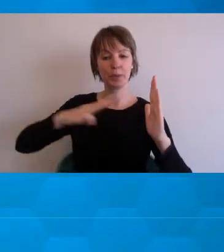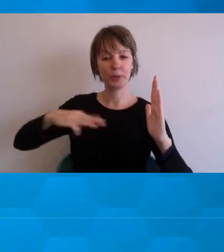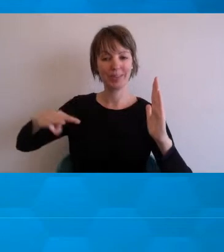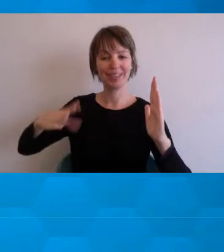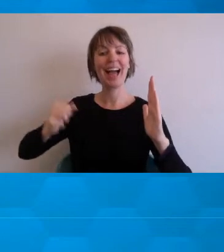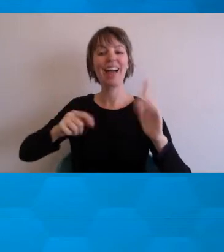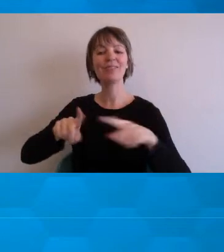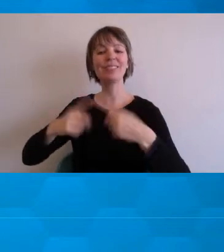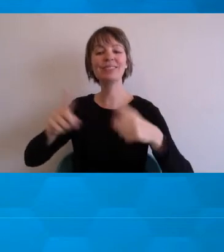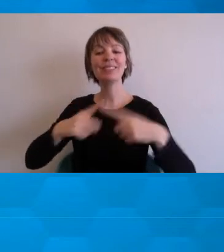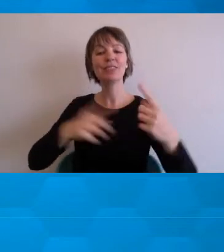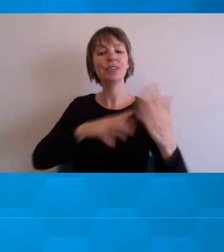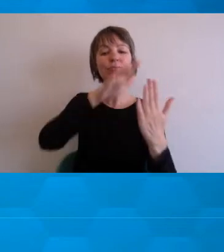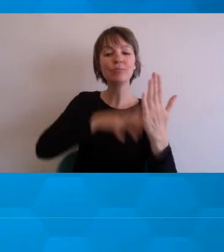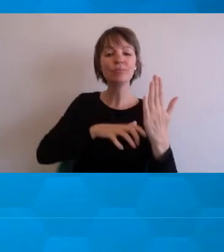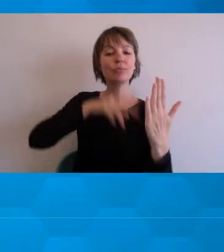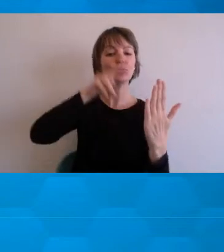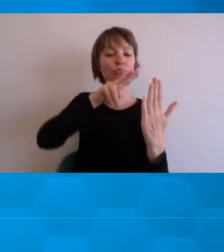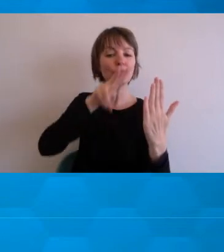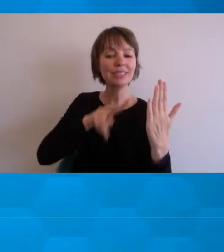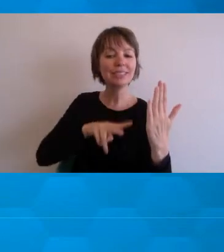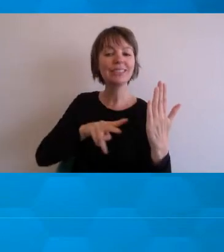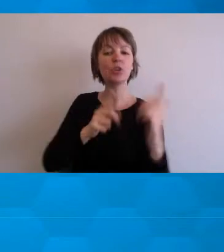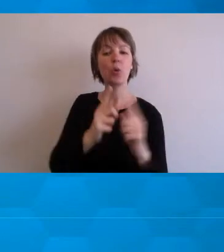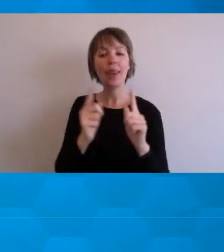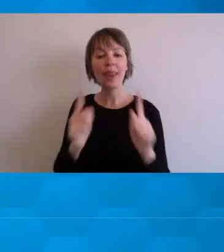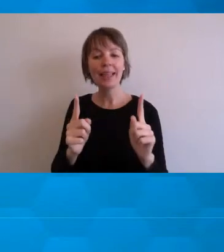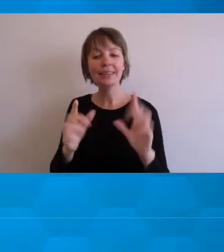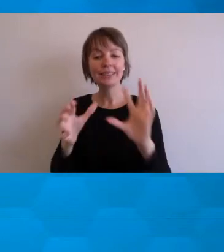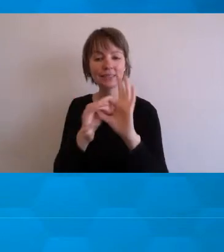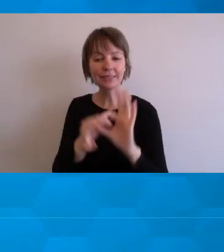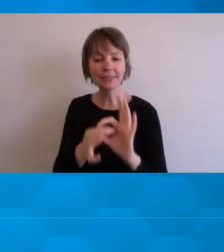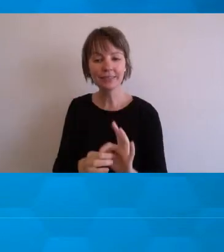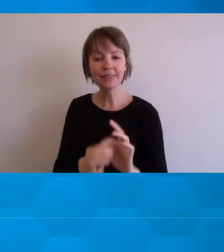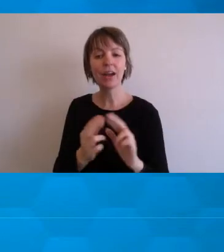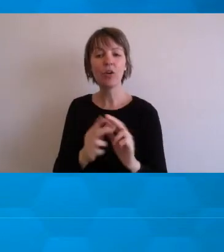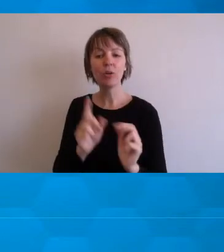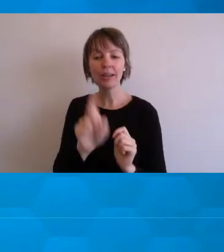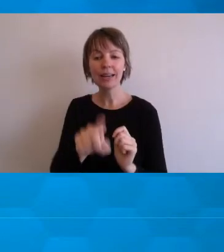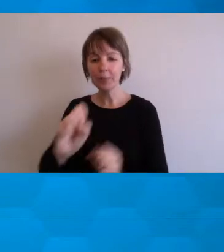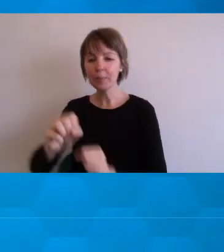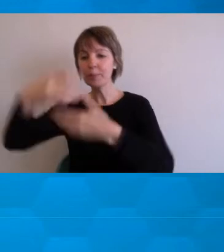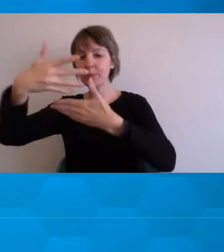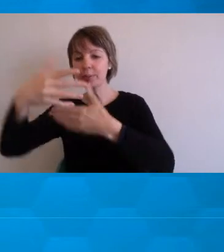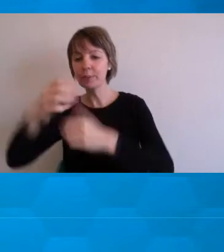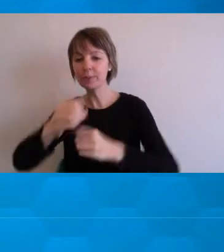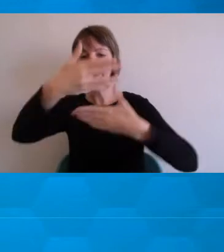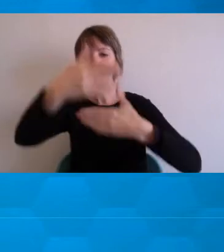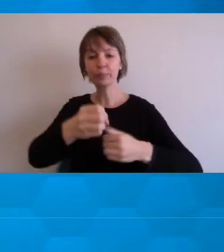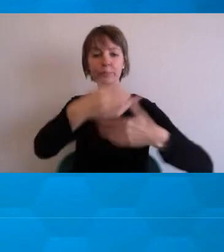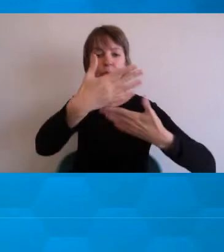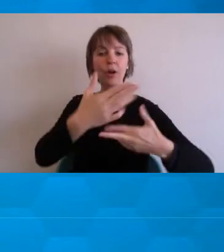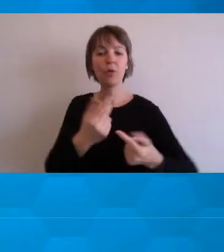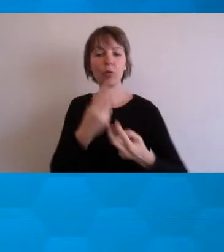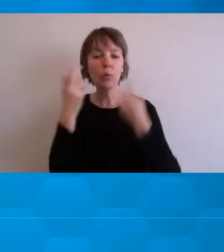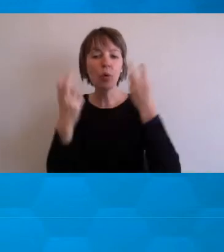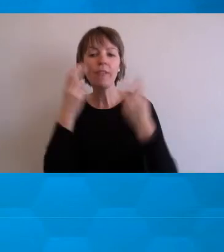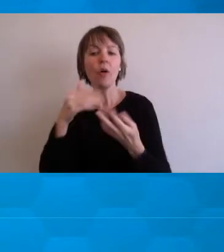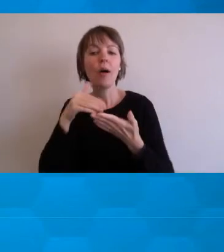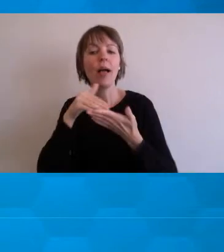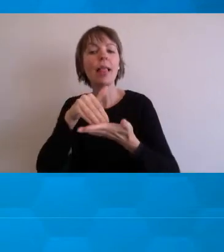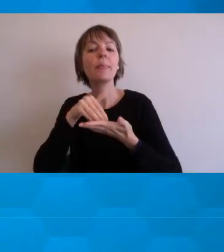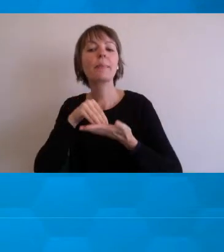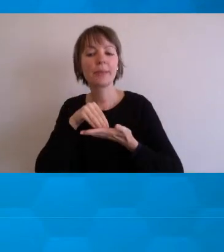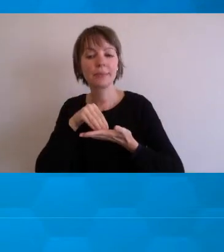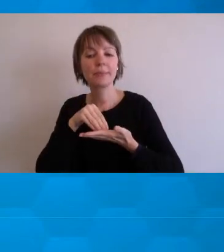places that students can go to seek help. And there's something I call the weekly check-in. So every week I ask my students